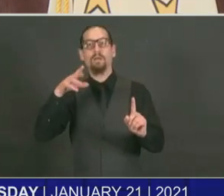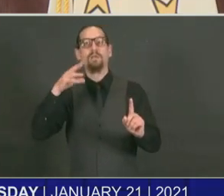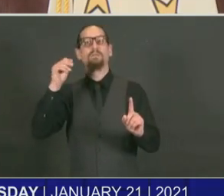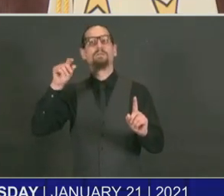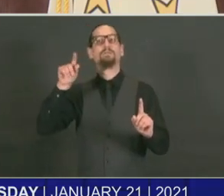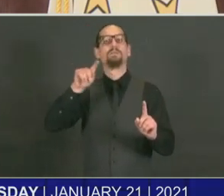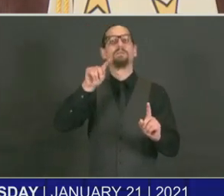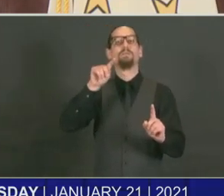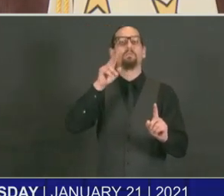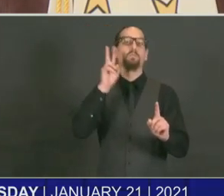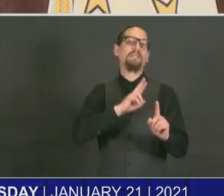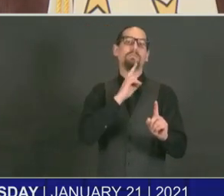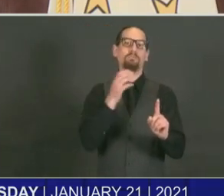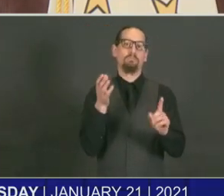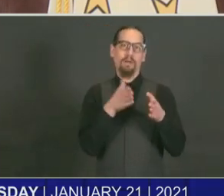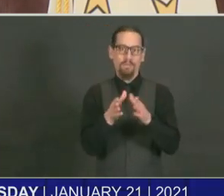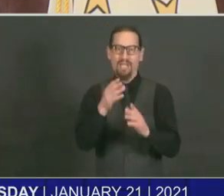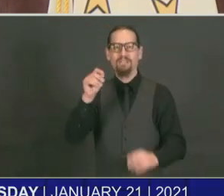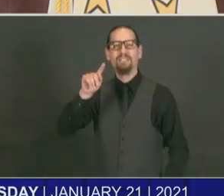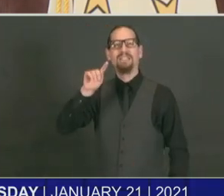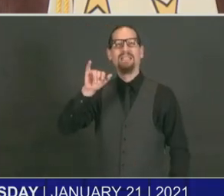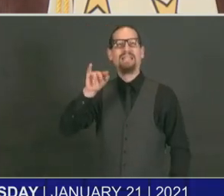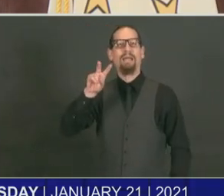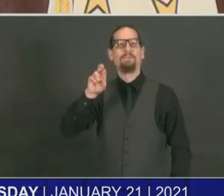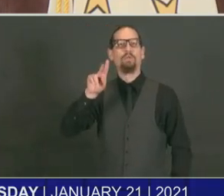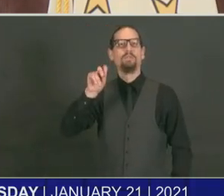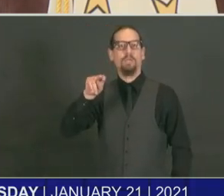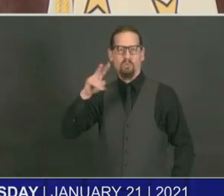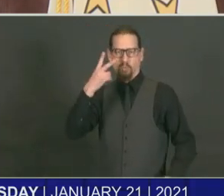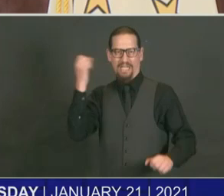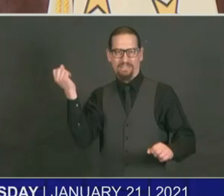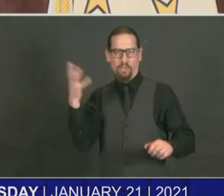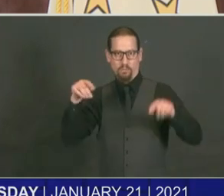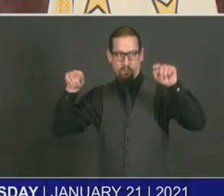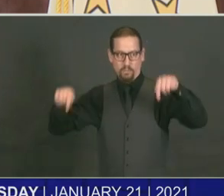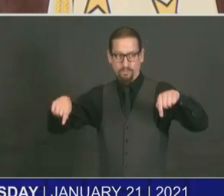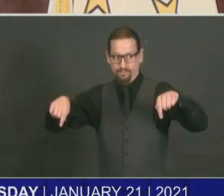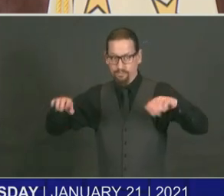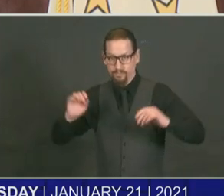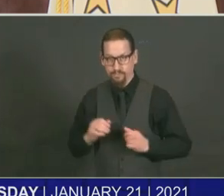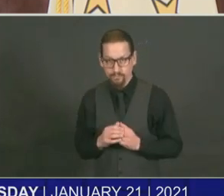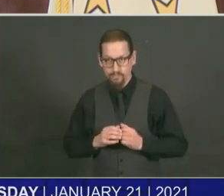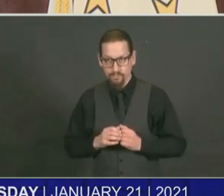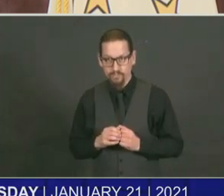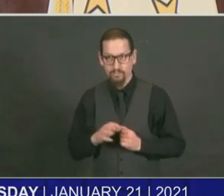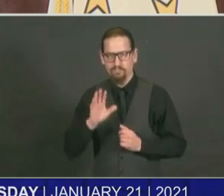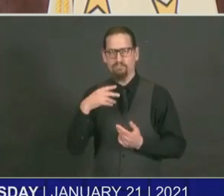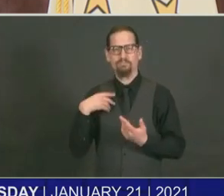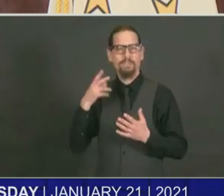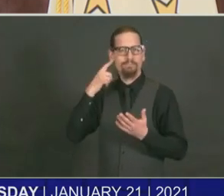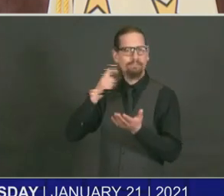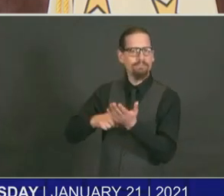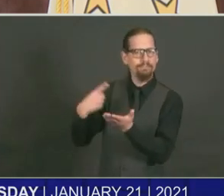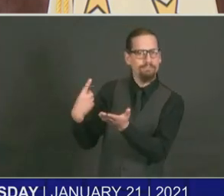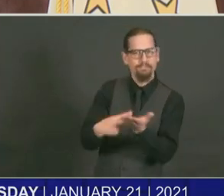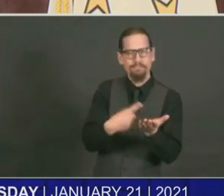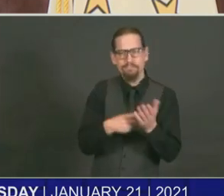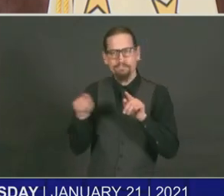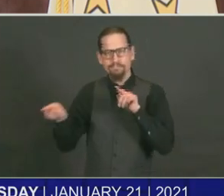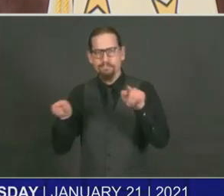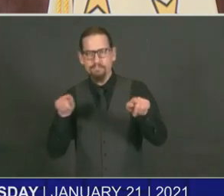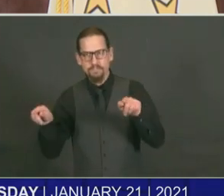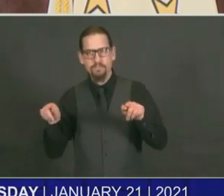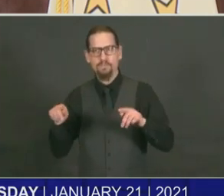working conditions at each casino, both in person as well as virtually. I've visited the casinos. A one-hour interview with a current employee can be found on our site,